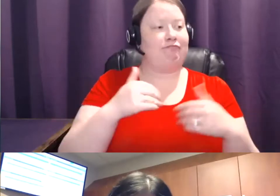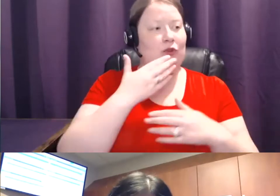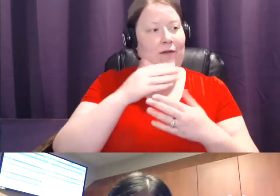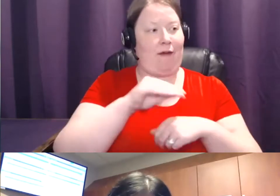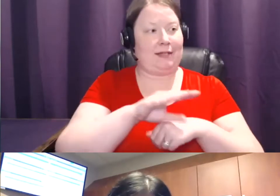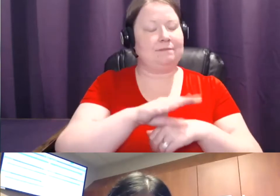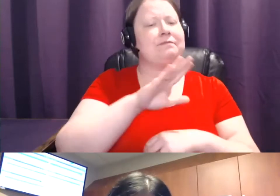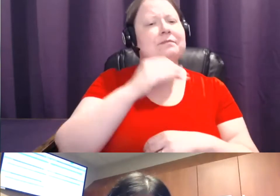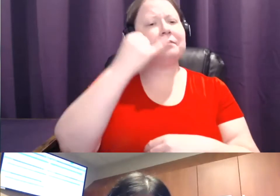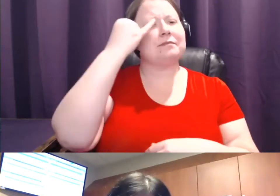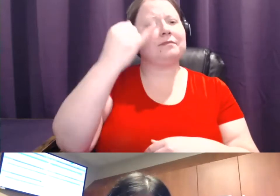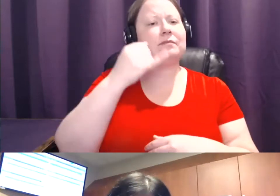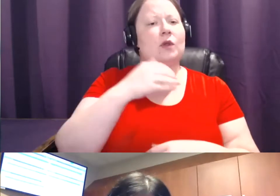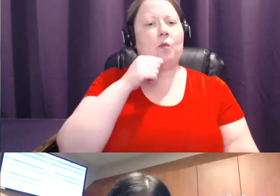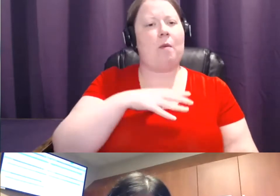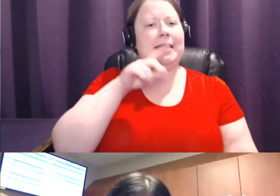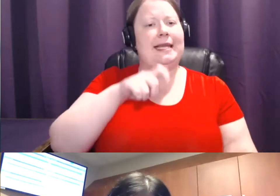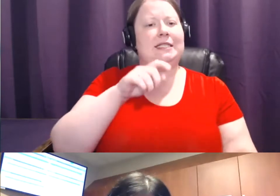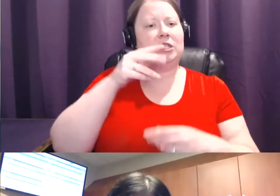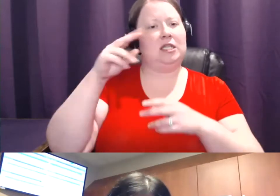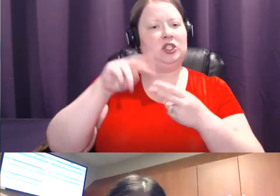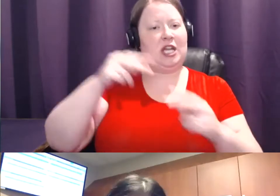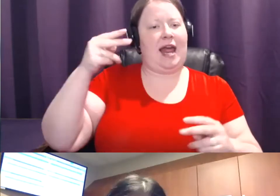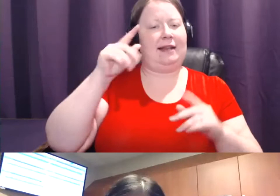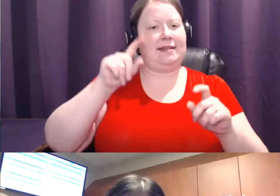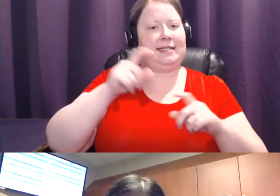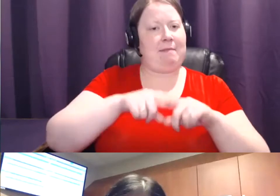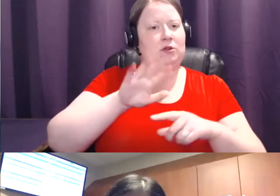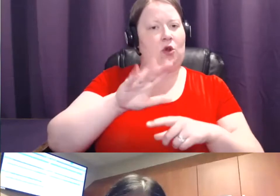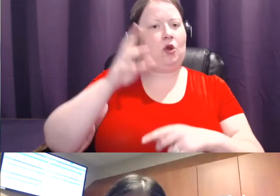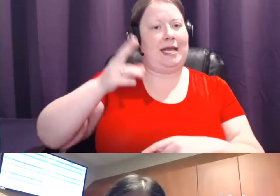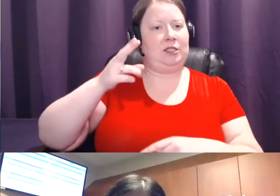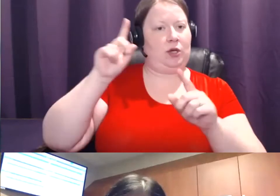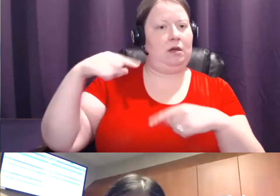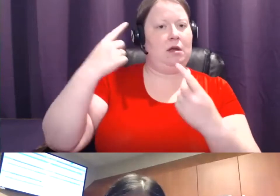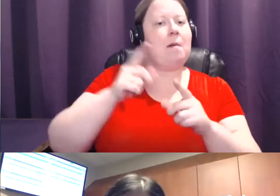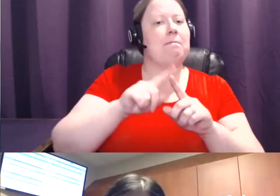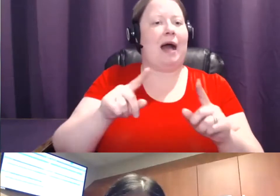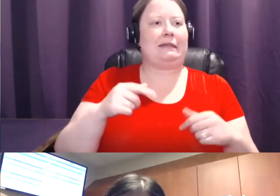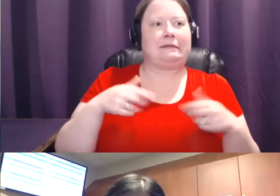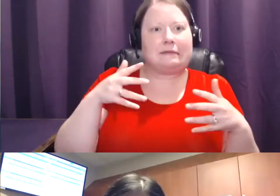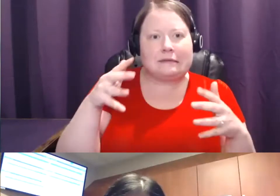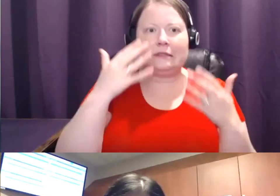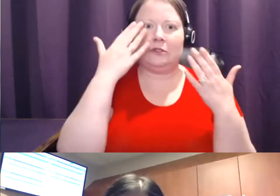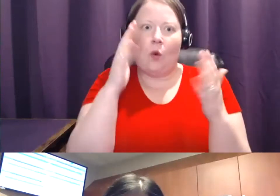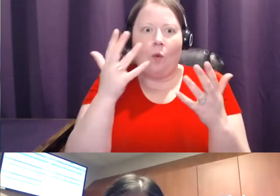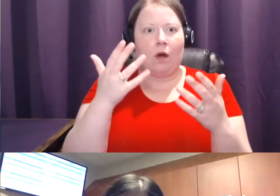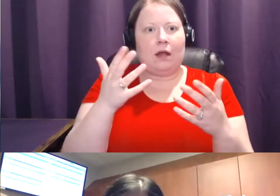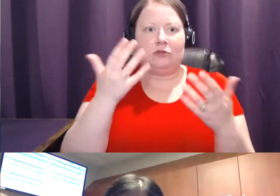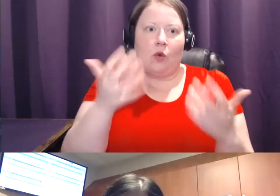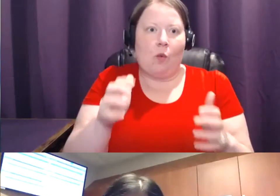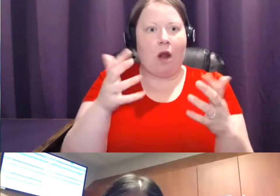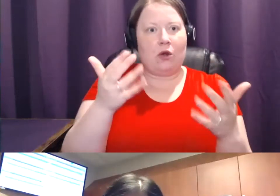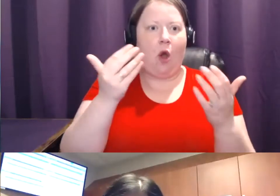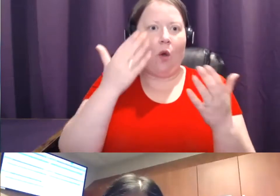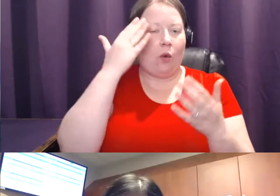genetic testing based on her family history but is too nervous to find out if she might have that genetic mutation? Sean, that's a great